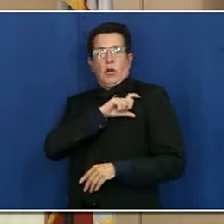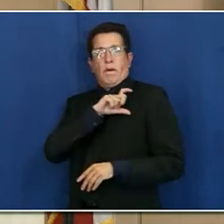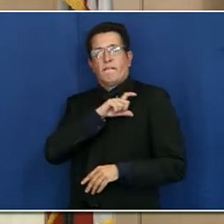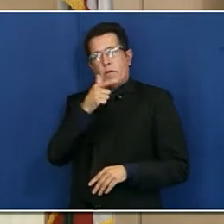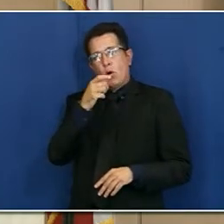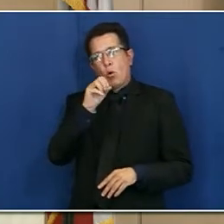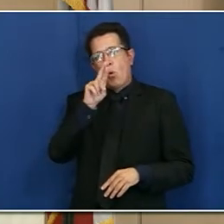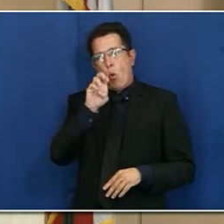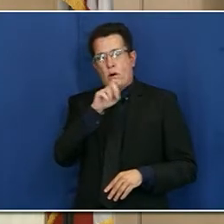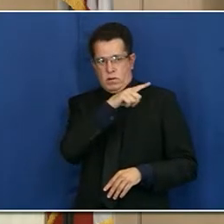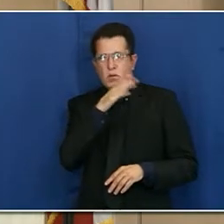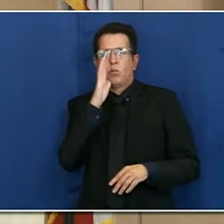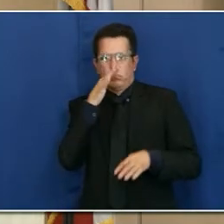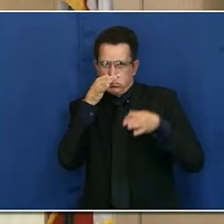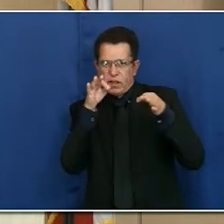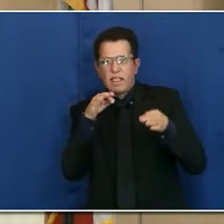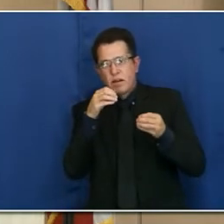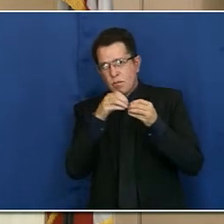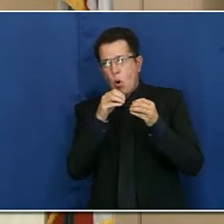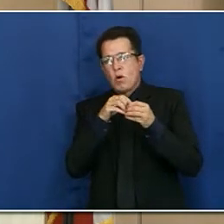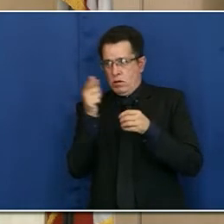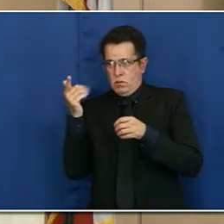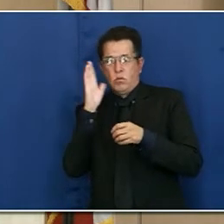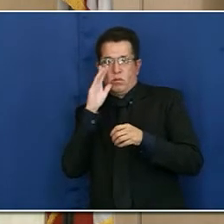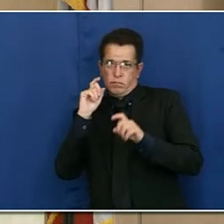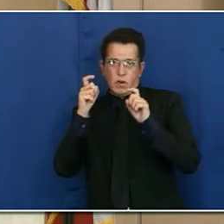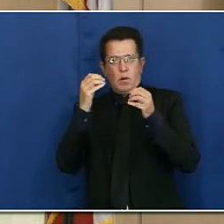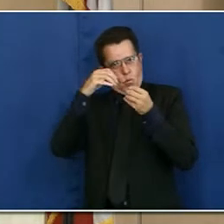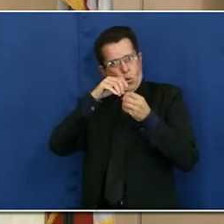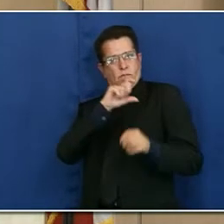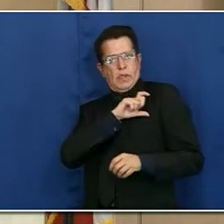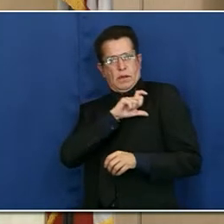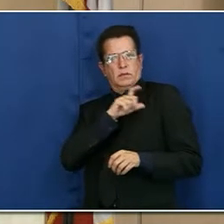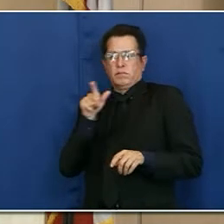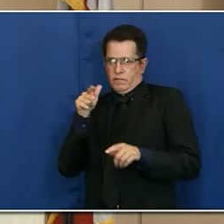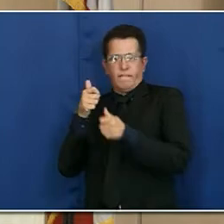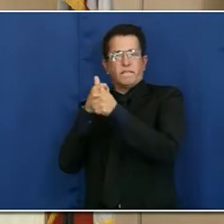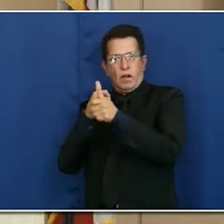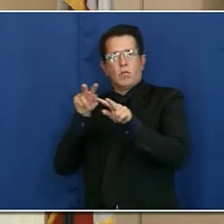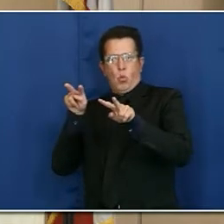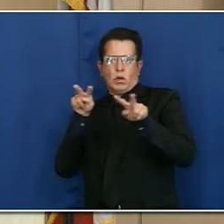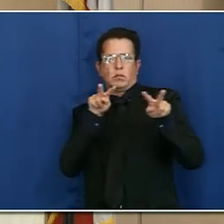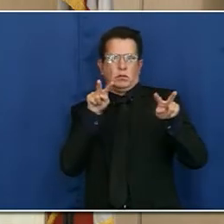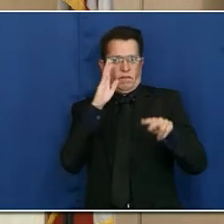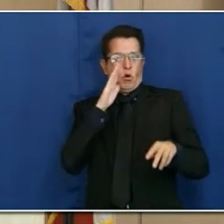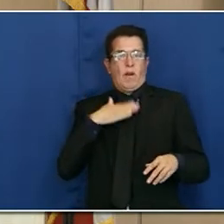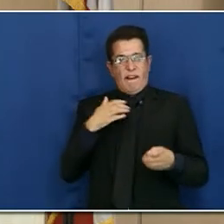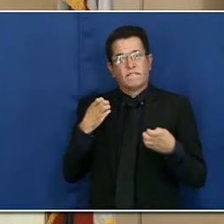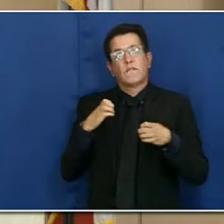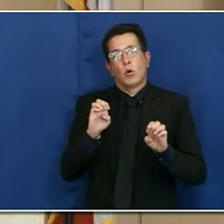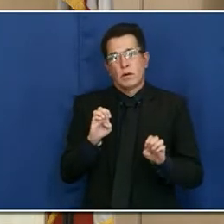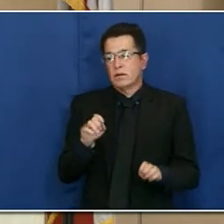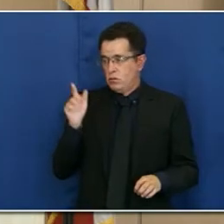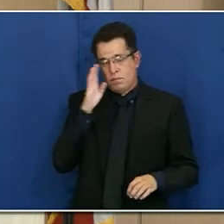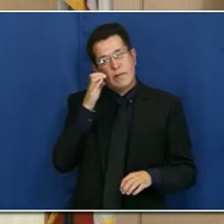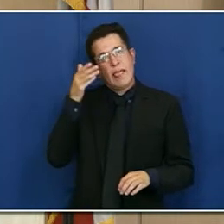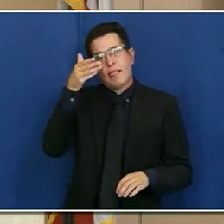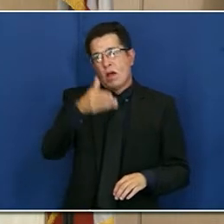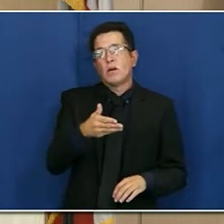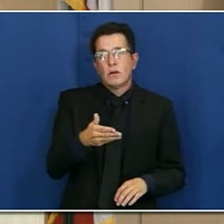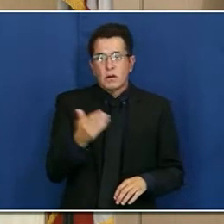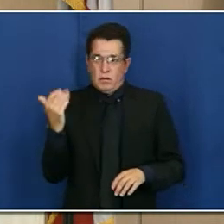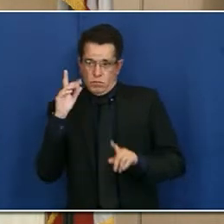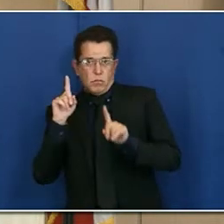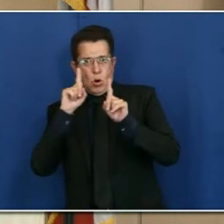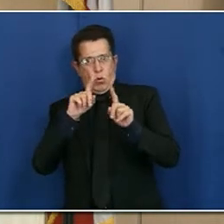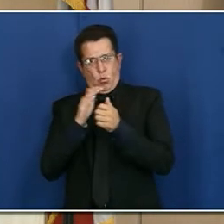The sheriff, you'll hear from a minute, is going to assign deputies that will be dedicated to our public health efforts. They will be there on hand to go